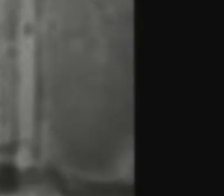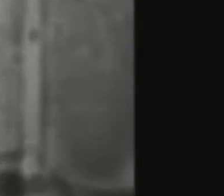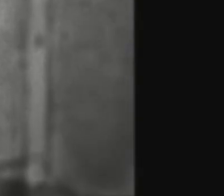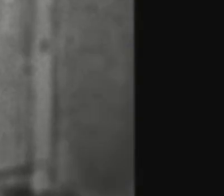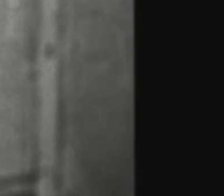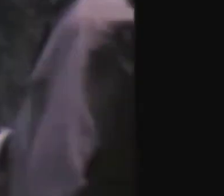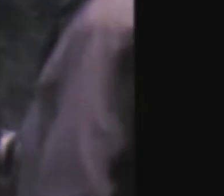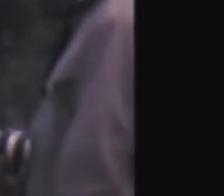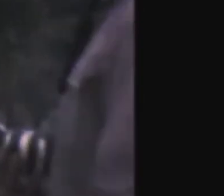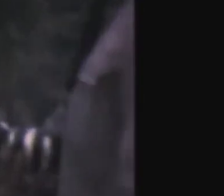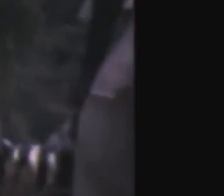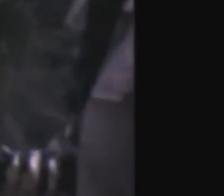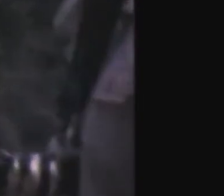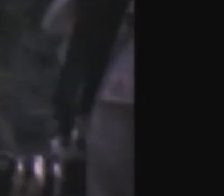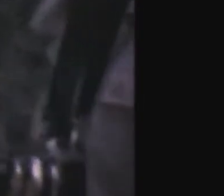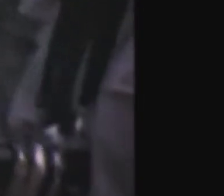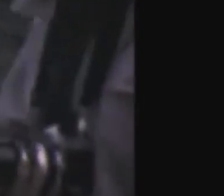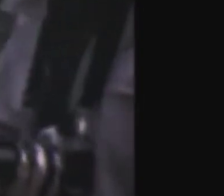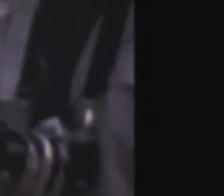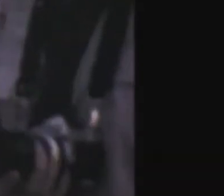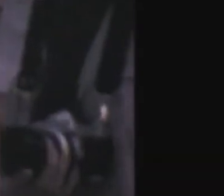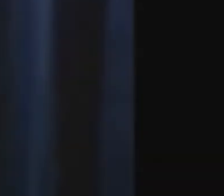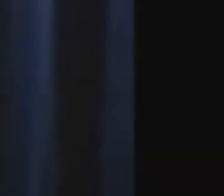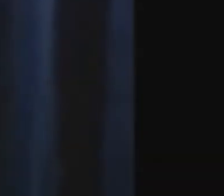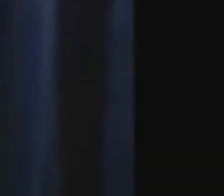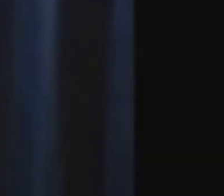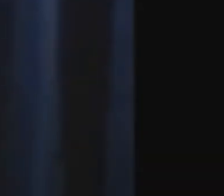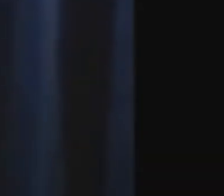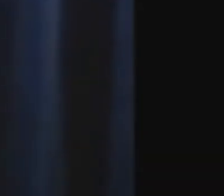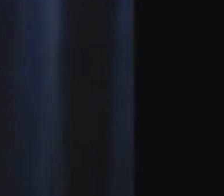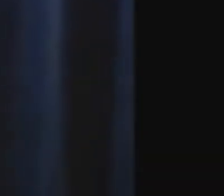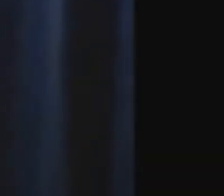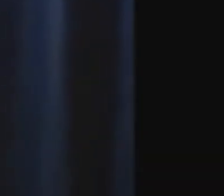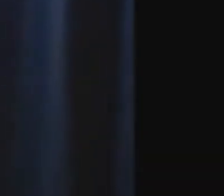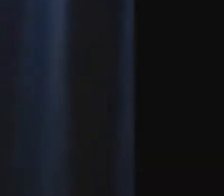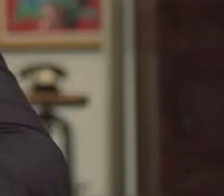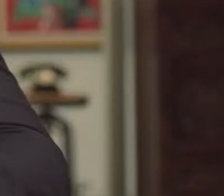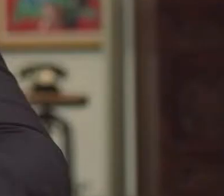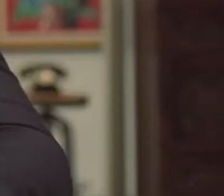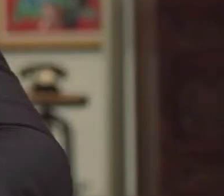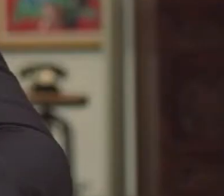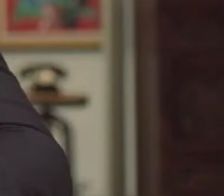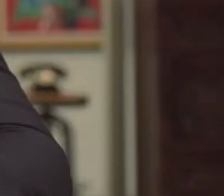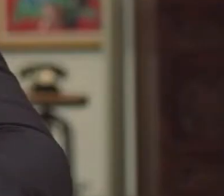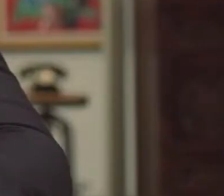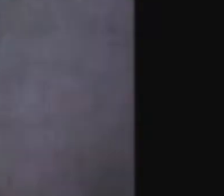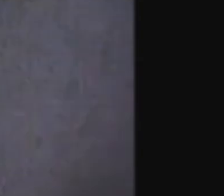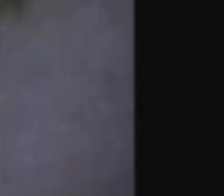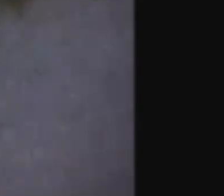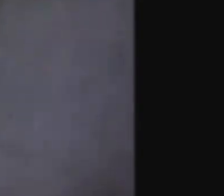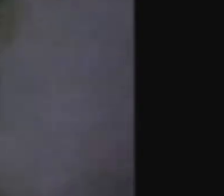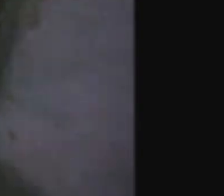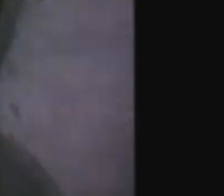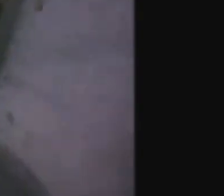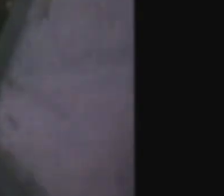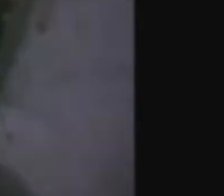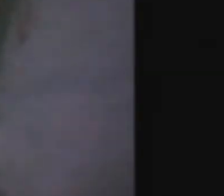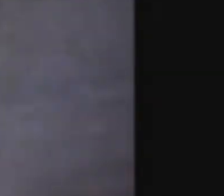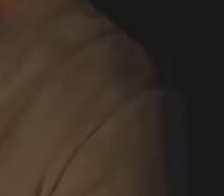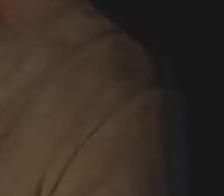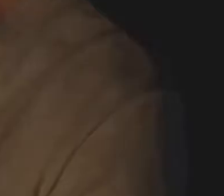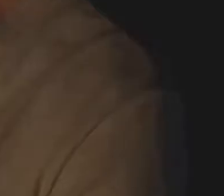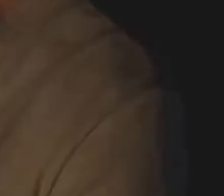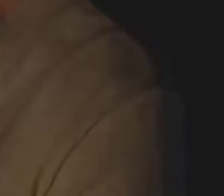dad really felt that he could create change in the world and be an activist as an actor and through the roles that he played. It's no